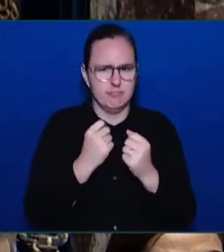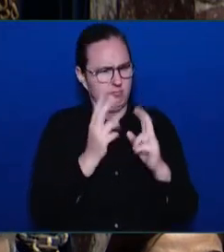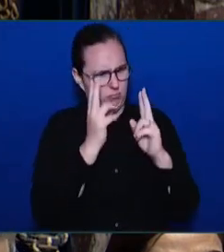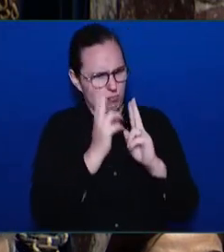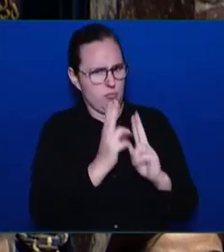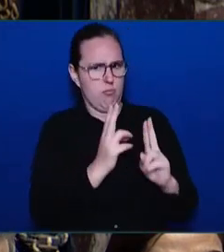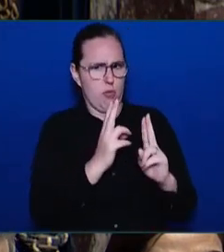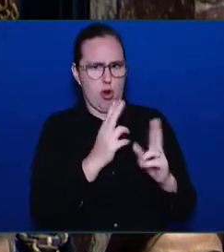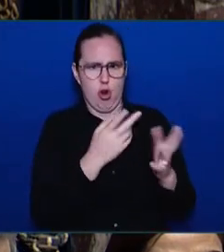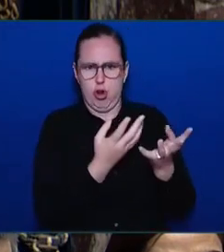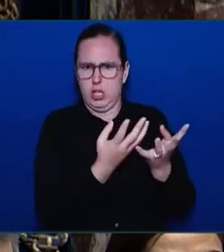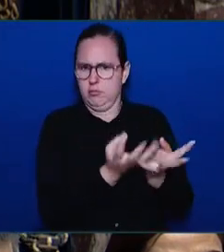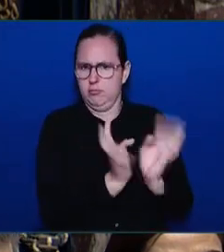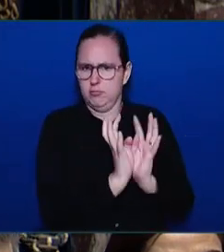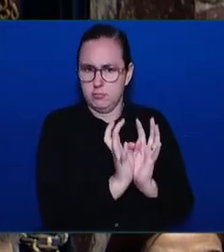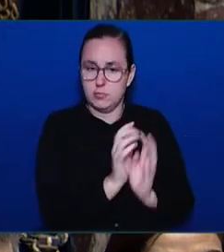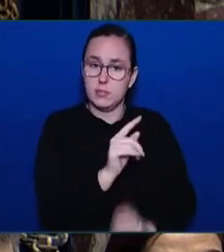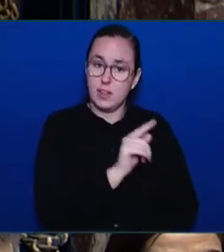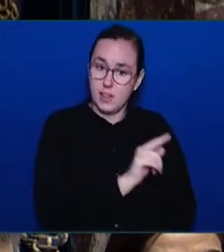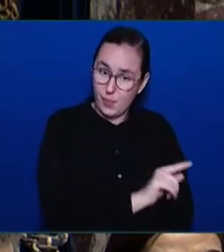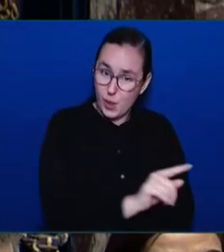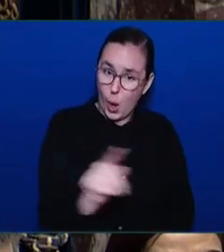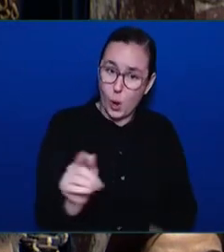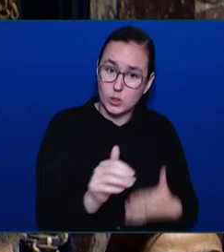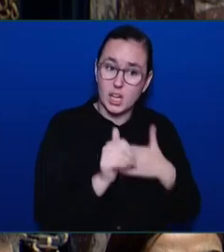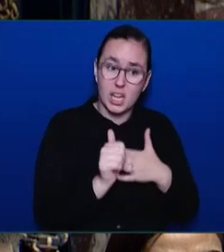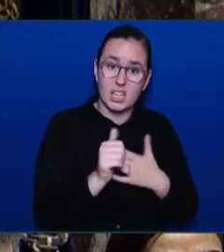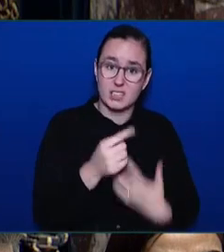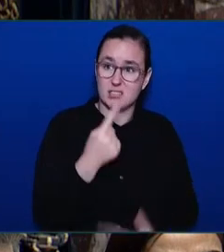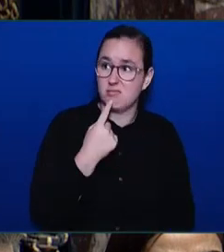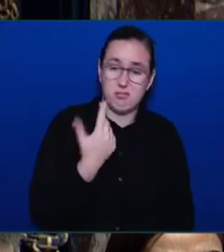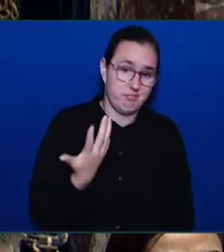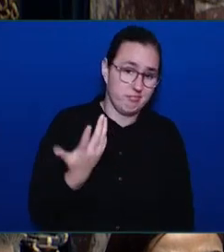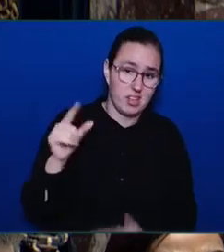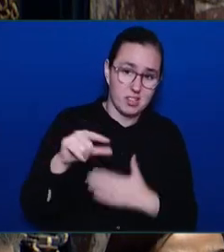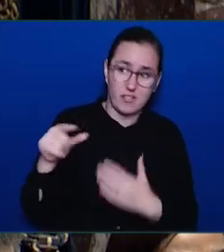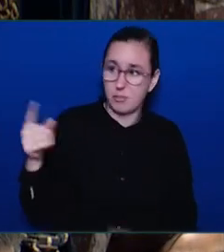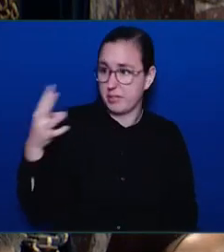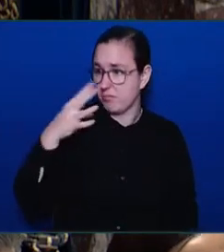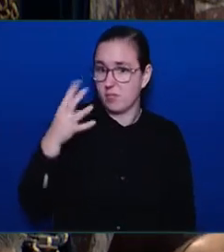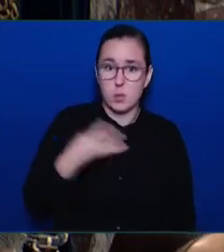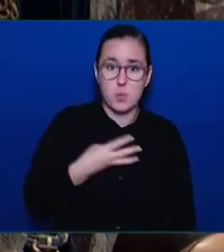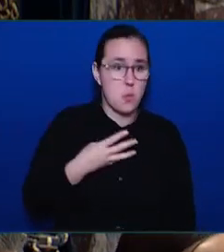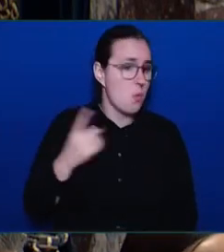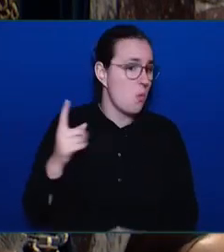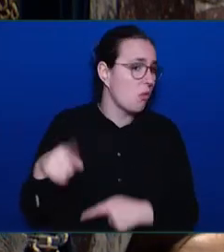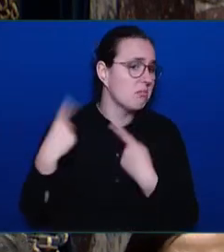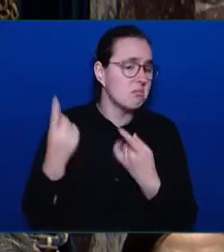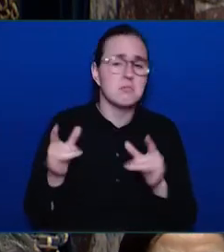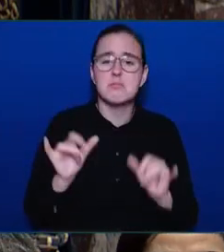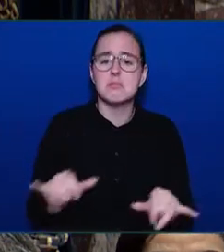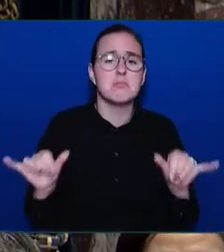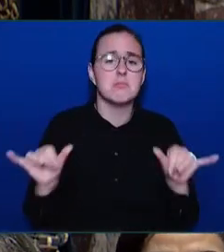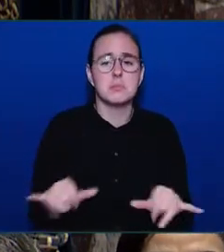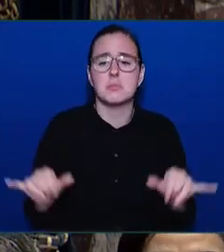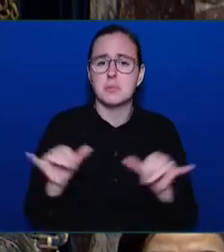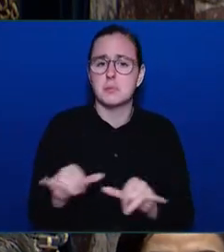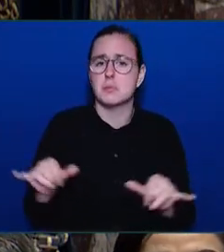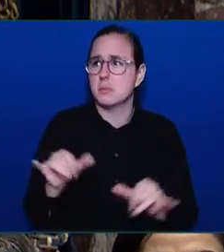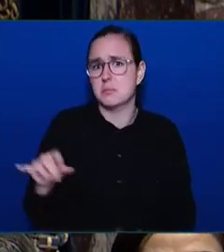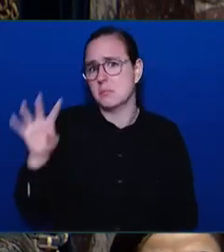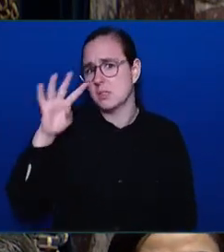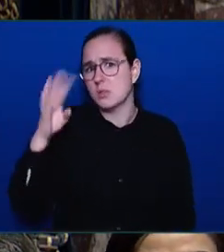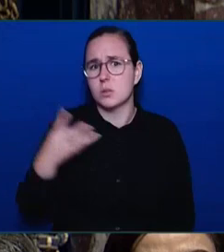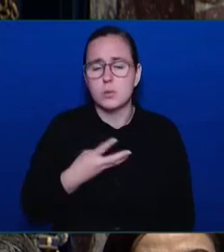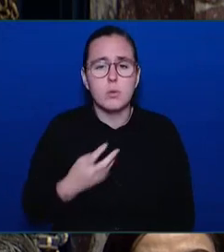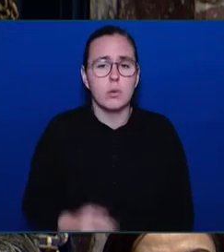has always overlooked and ignored, Mr. Speaker, and that continues. The provincial and federal governments are willfully undermining and eroding the